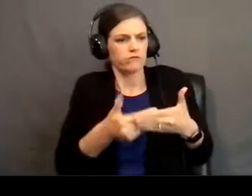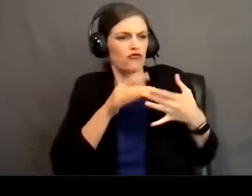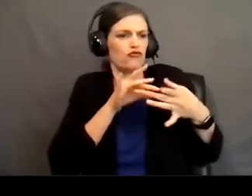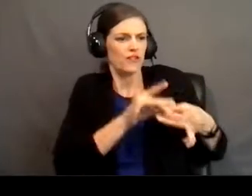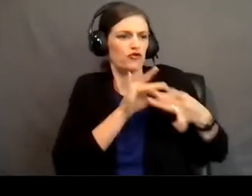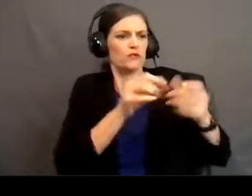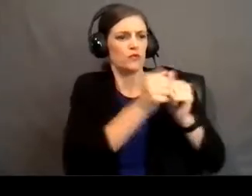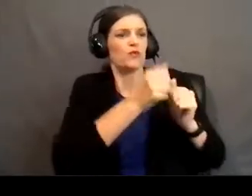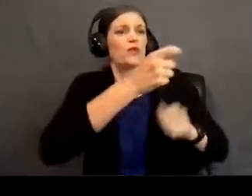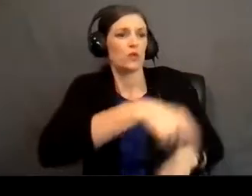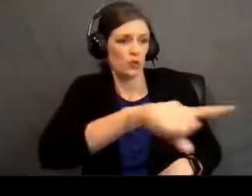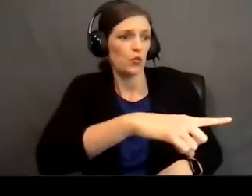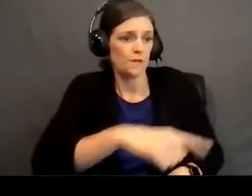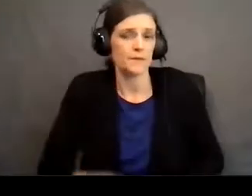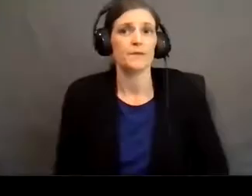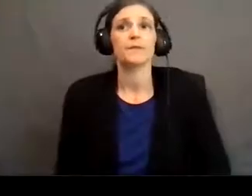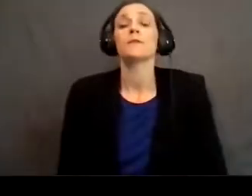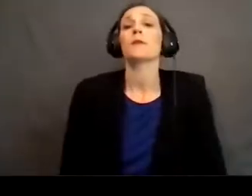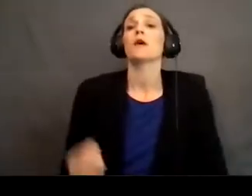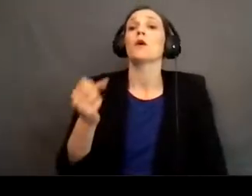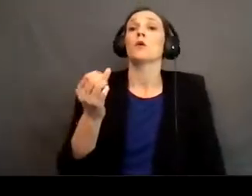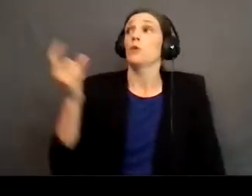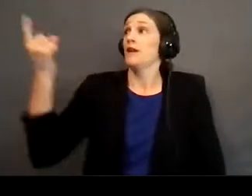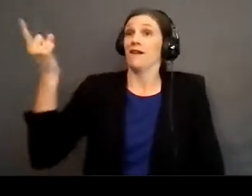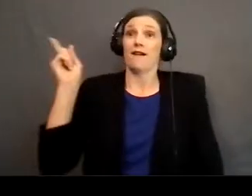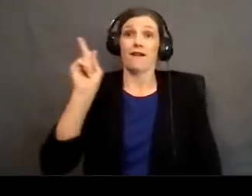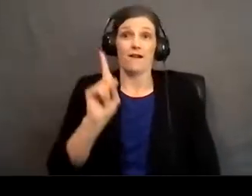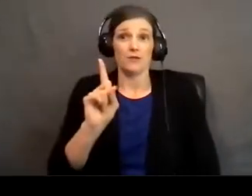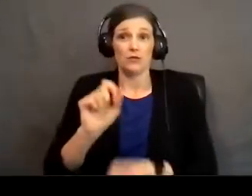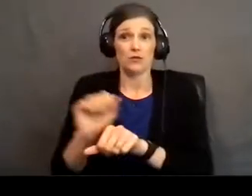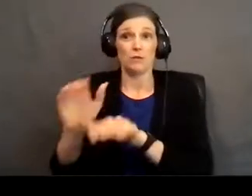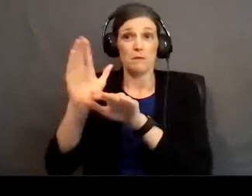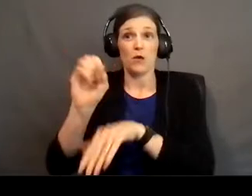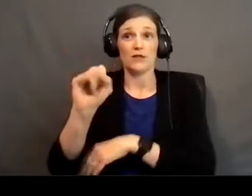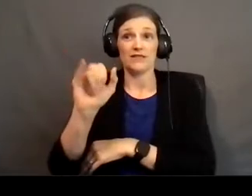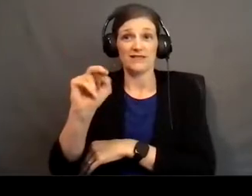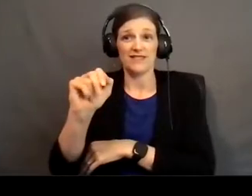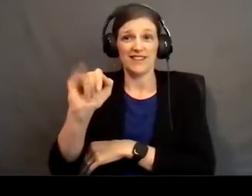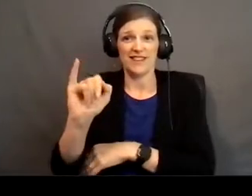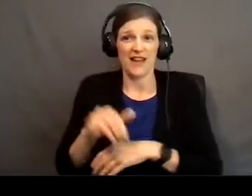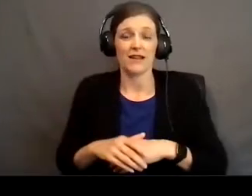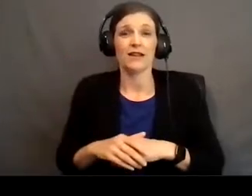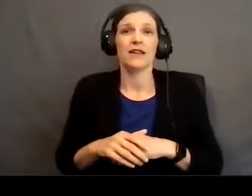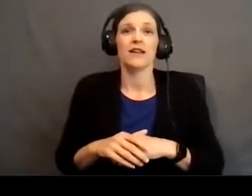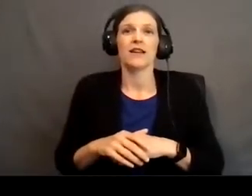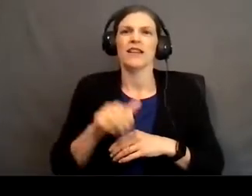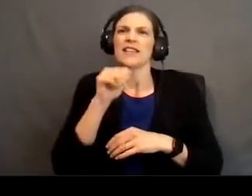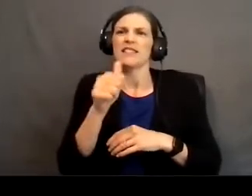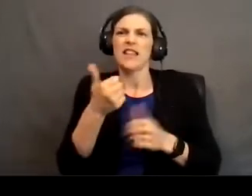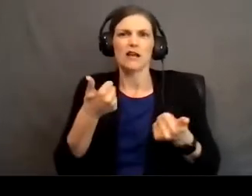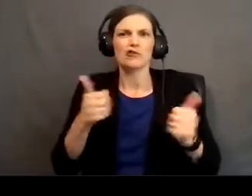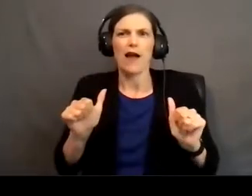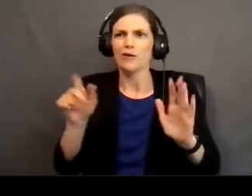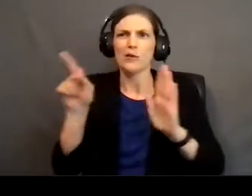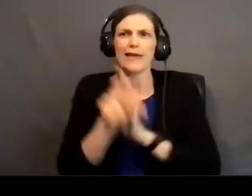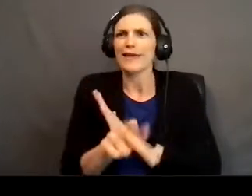with you. So, when he comes on Mount Sinai, he's not trying to kill